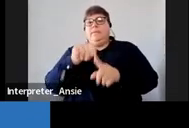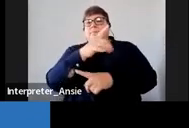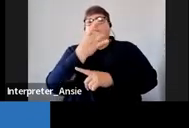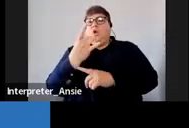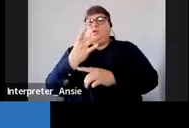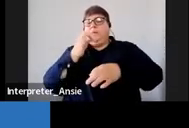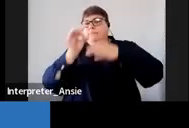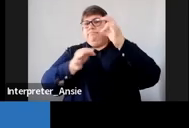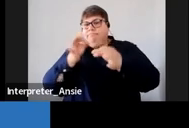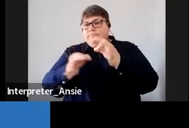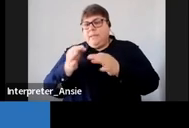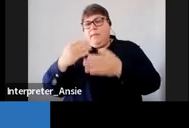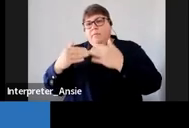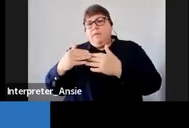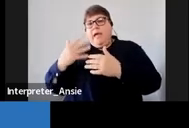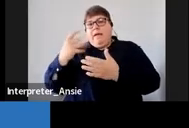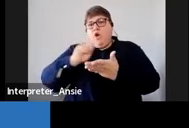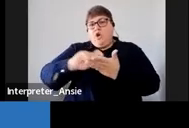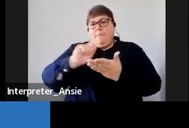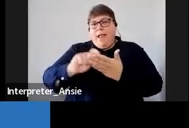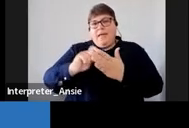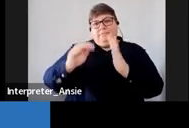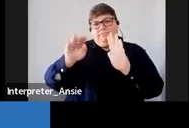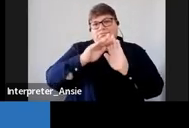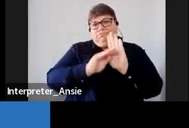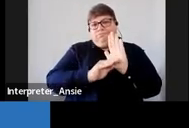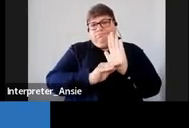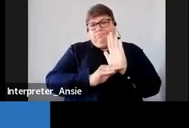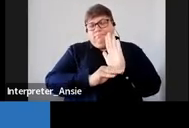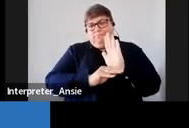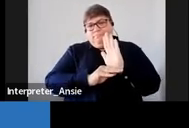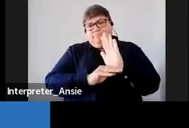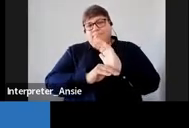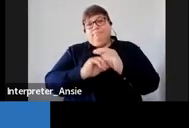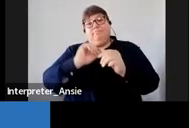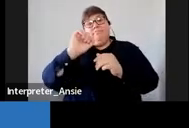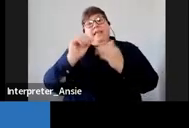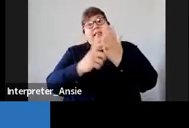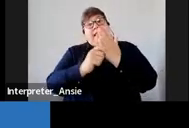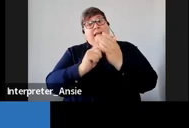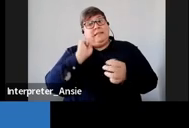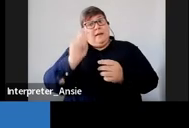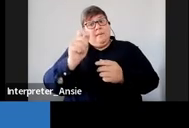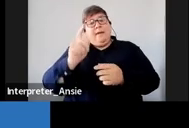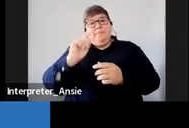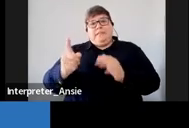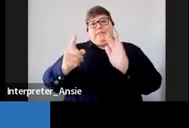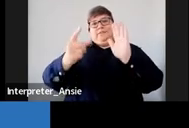a compliance theory and that is we believe that majority of our taxpayers want to comply